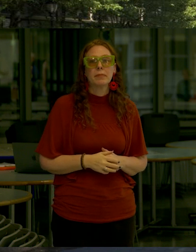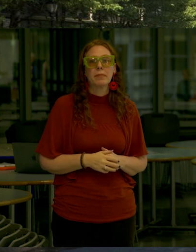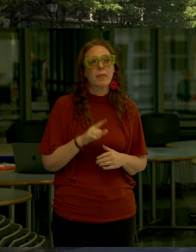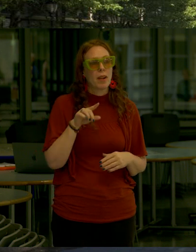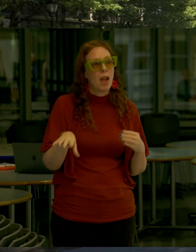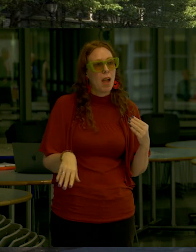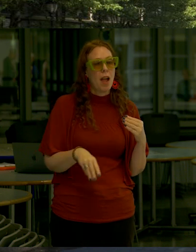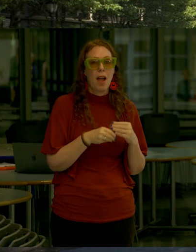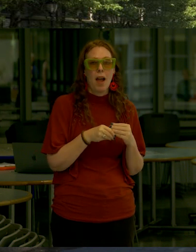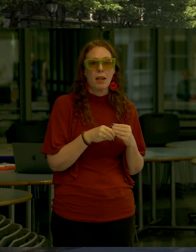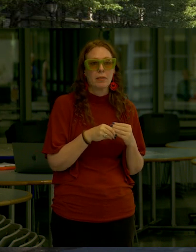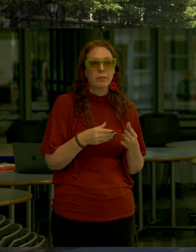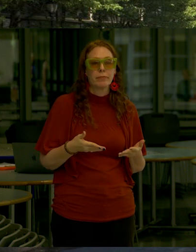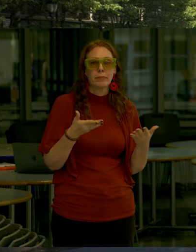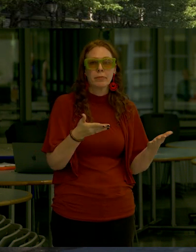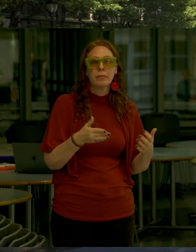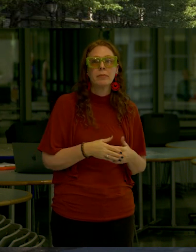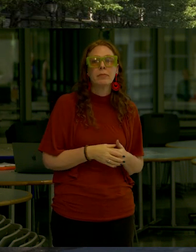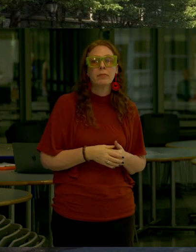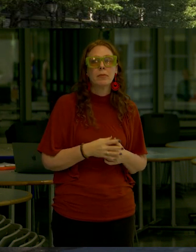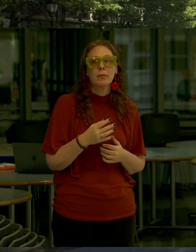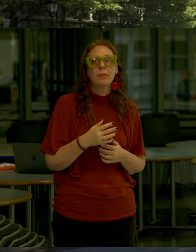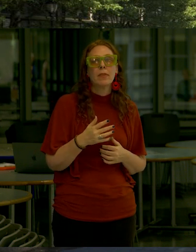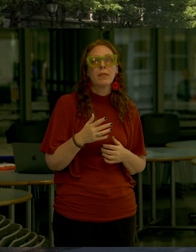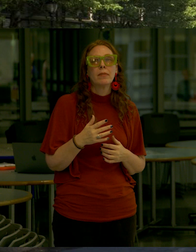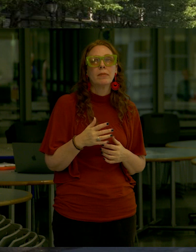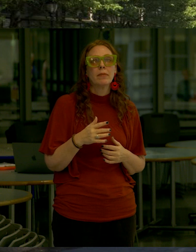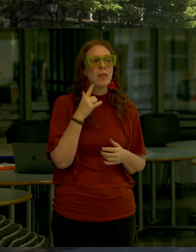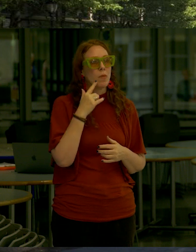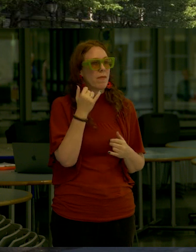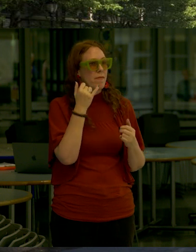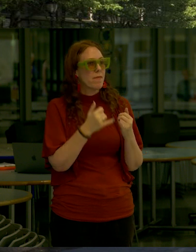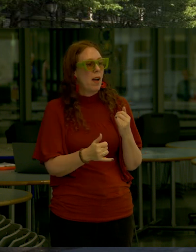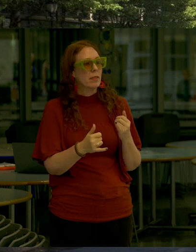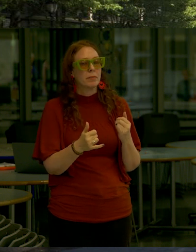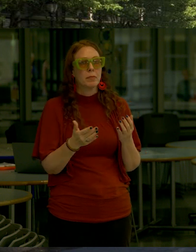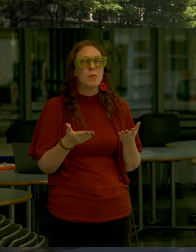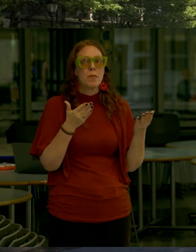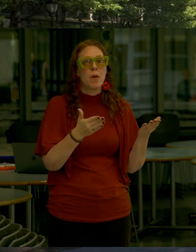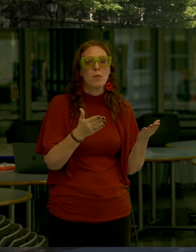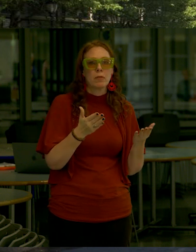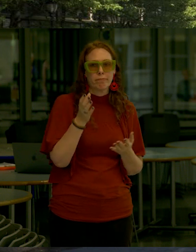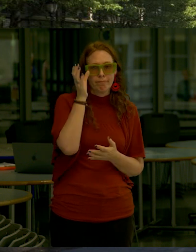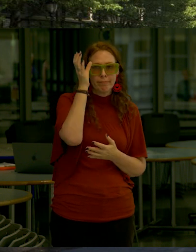that's where the elements are going to be, off to the side and this is our proposed concept